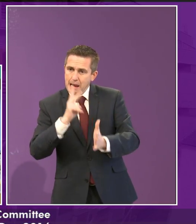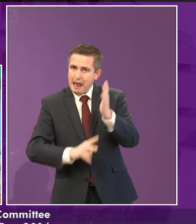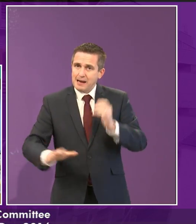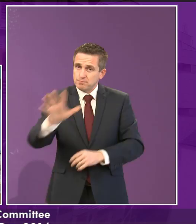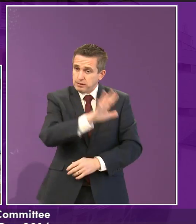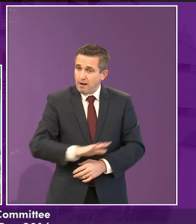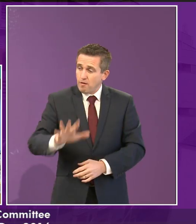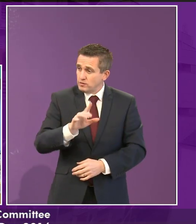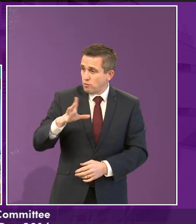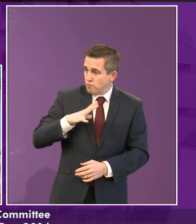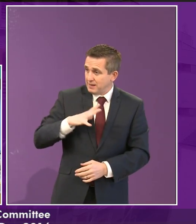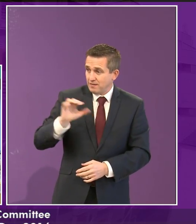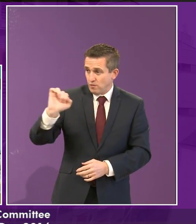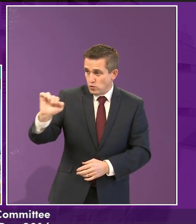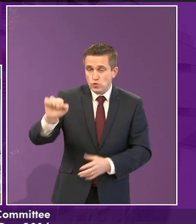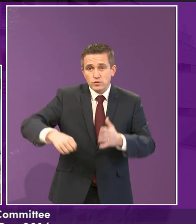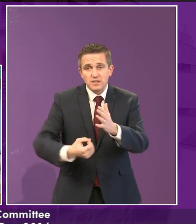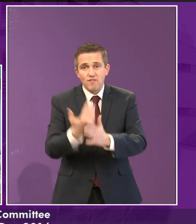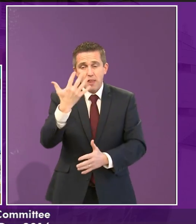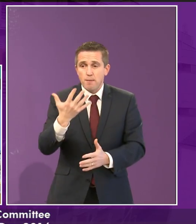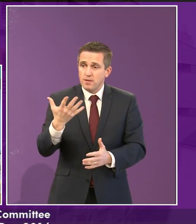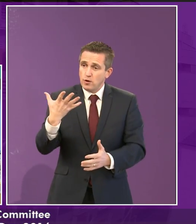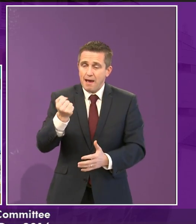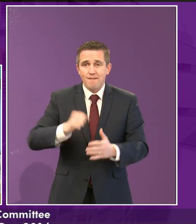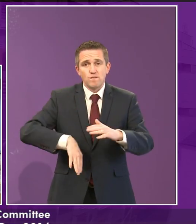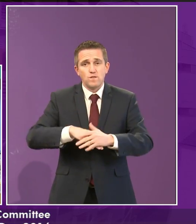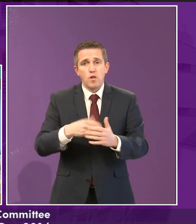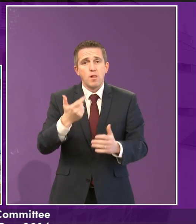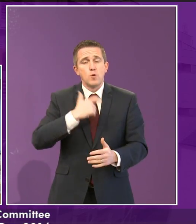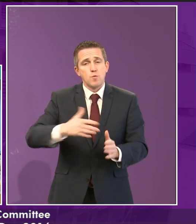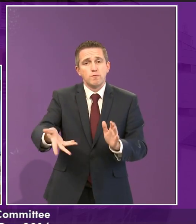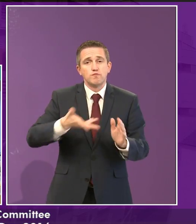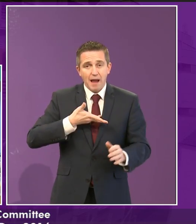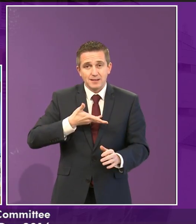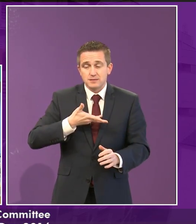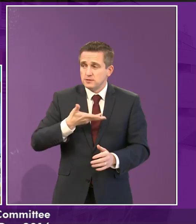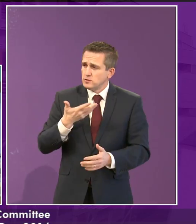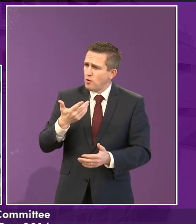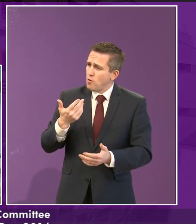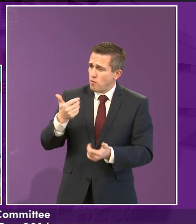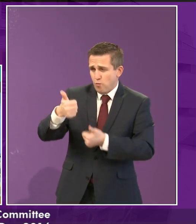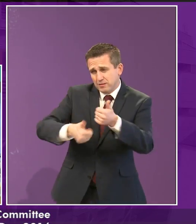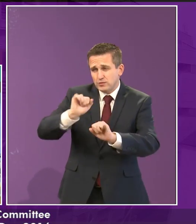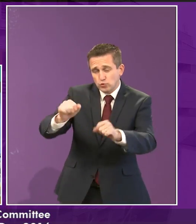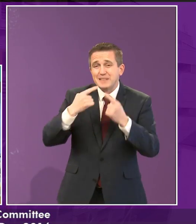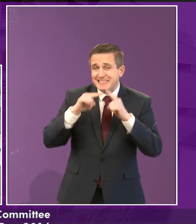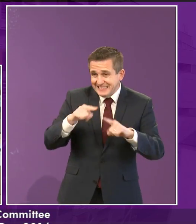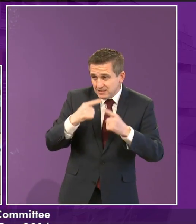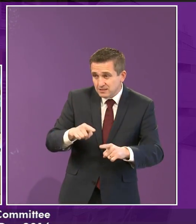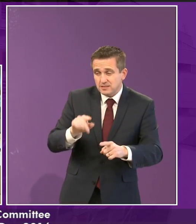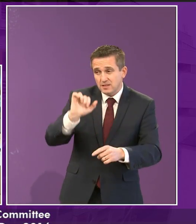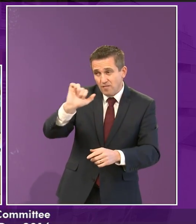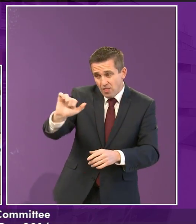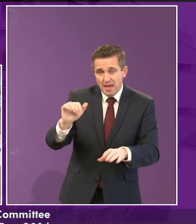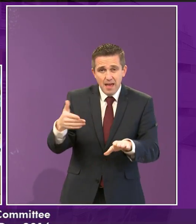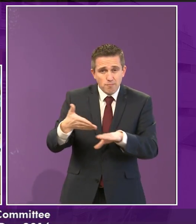for you guys with that very, very good human rights-based attitude. And can I say well done to your teachers? Because I